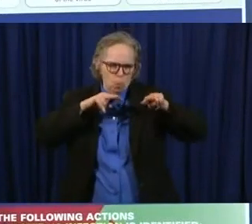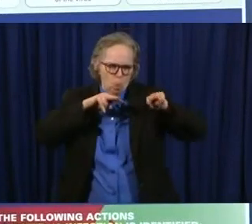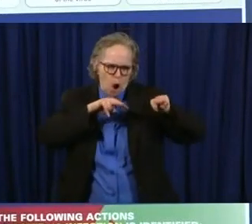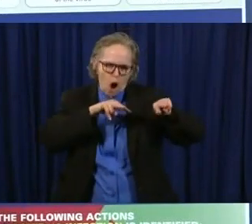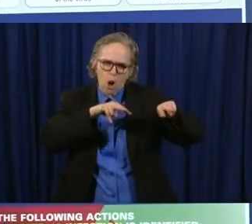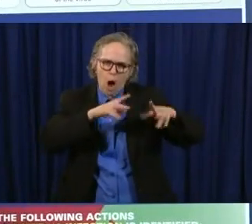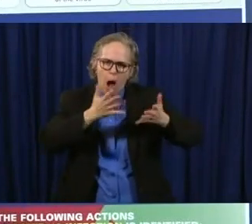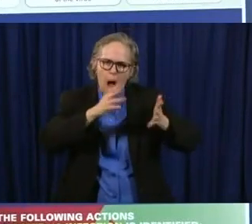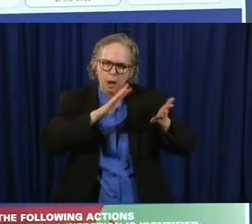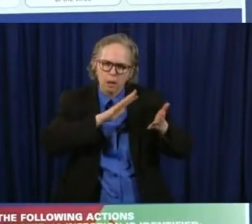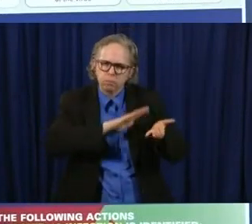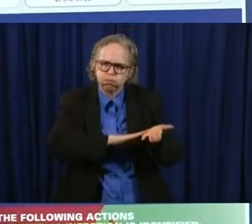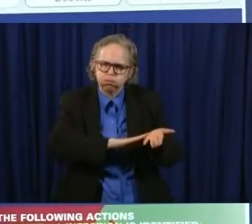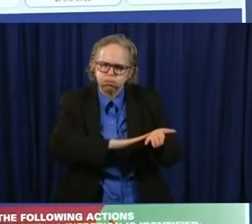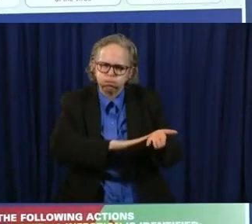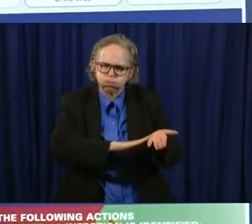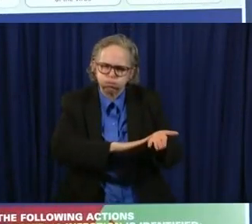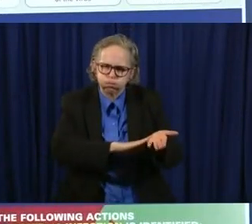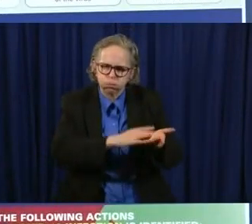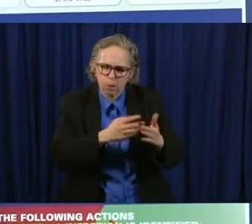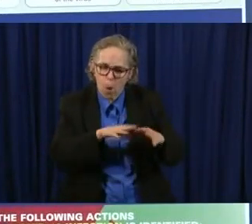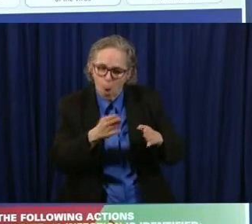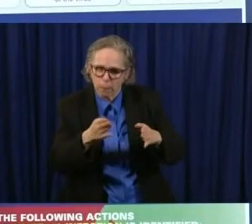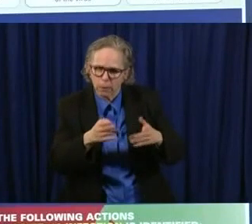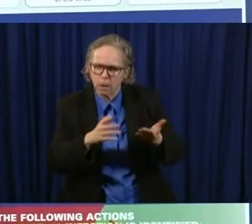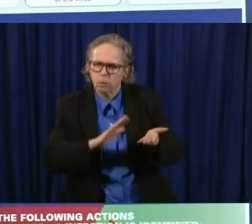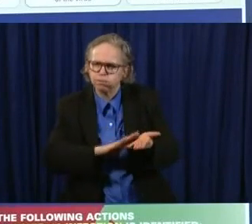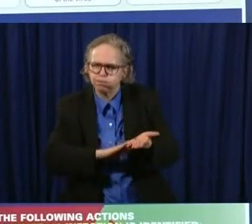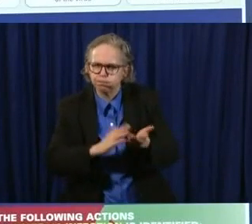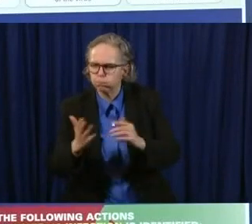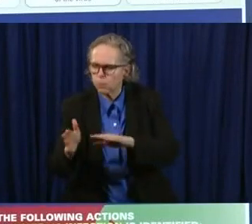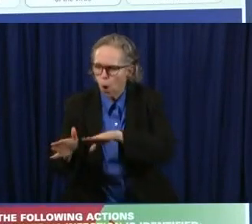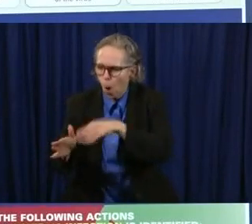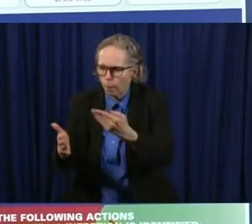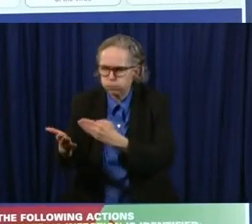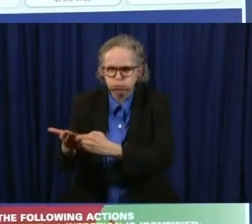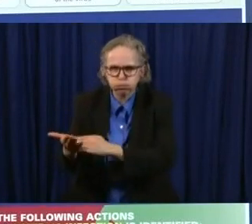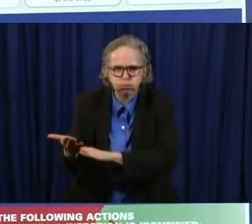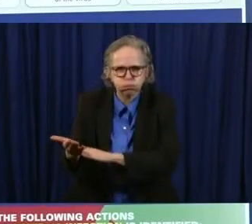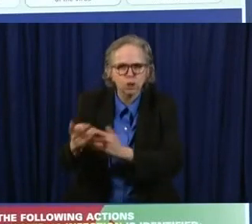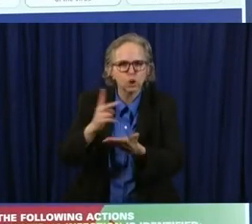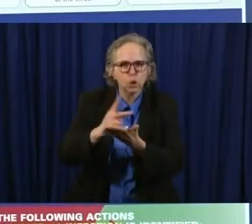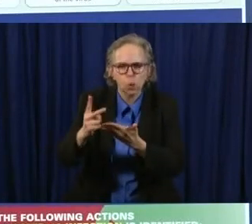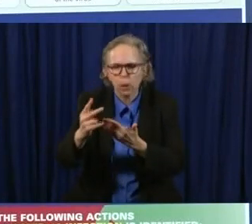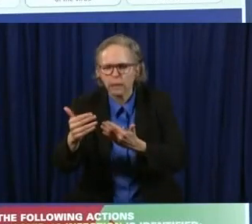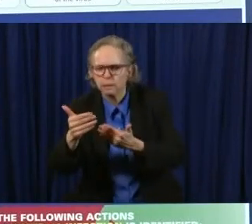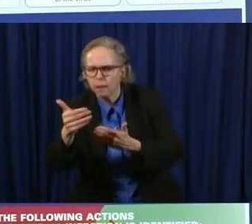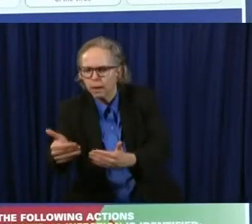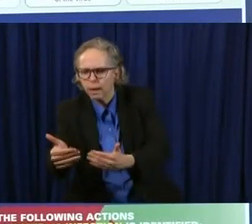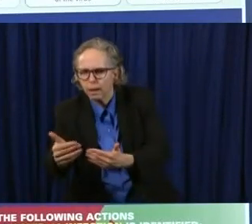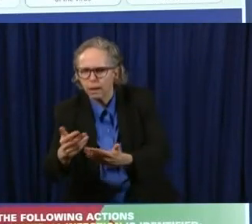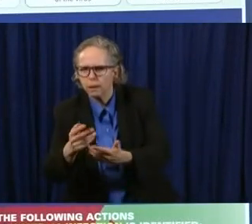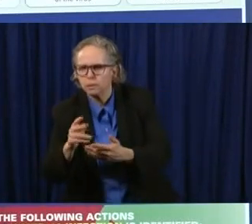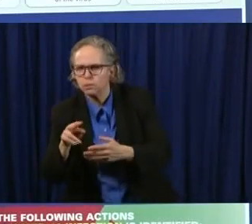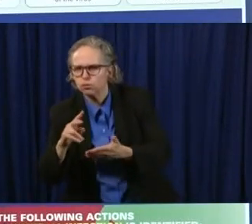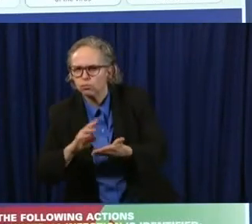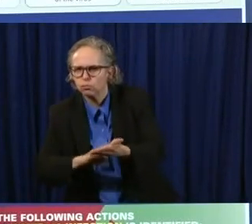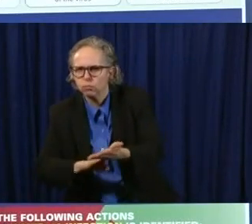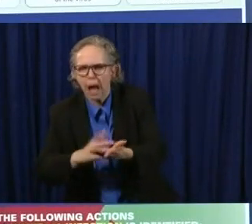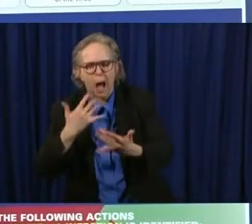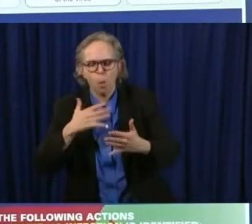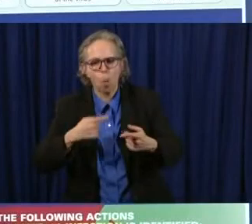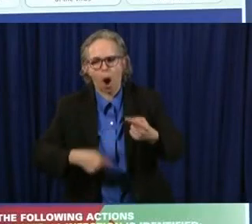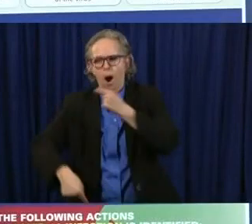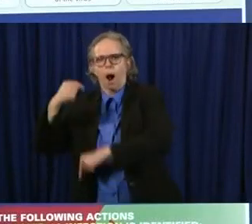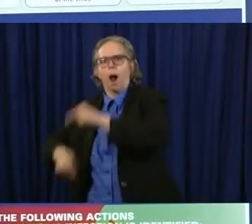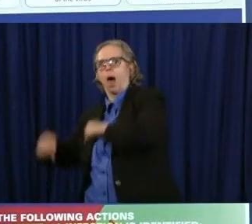forward um but you we hope we'll not be in a position where we have to we have to fall back i talked